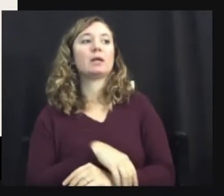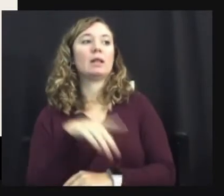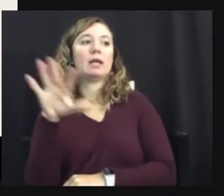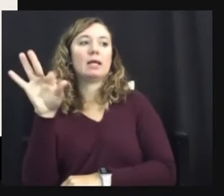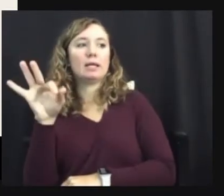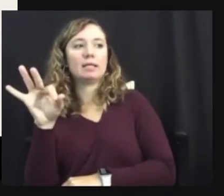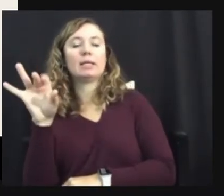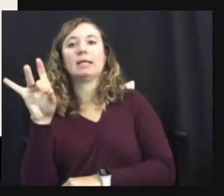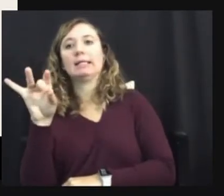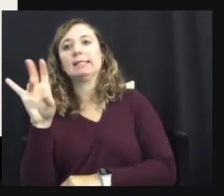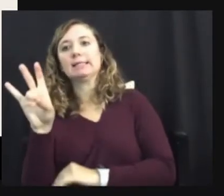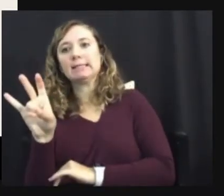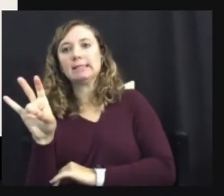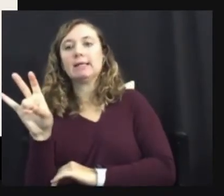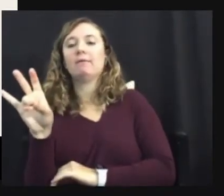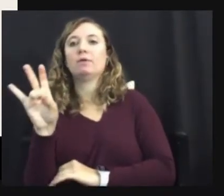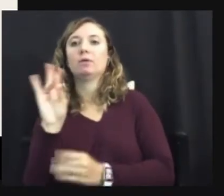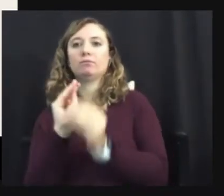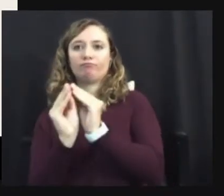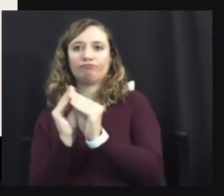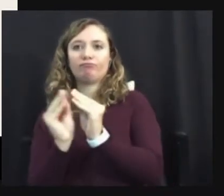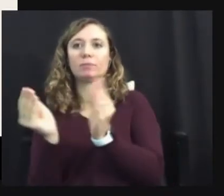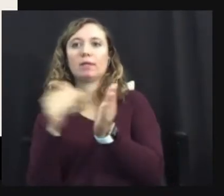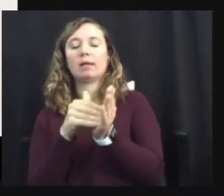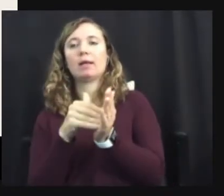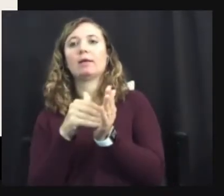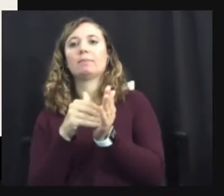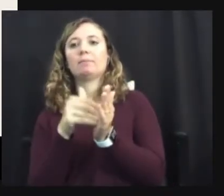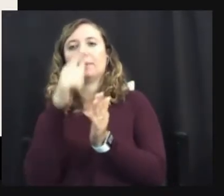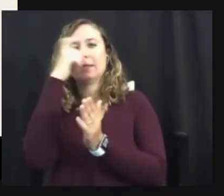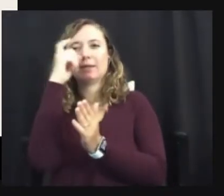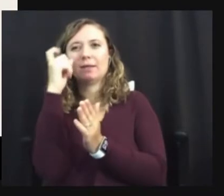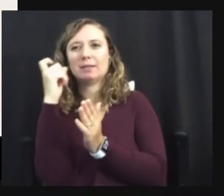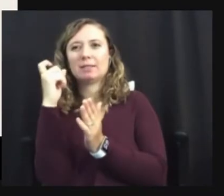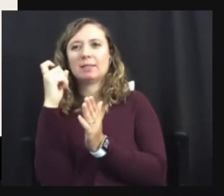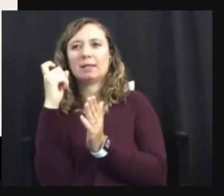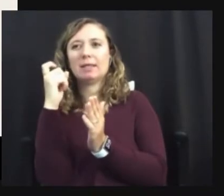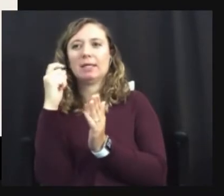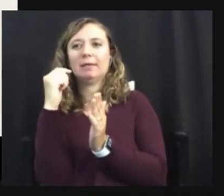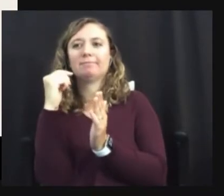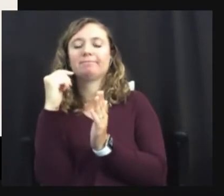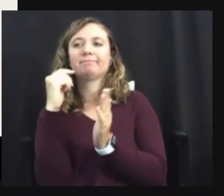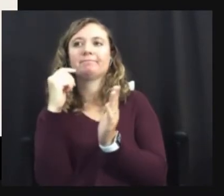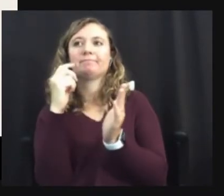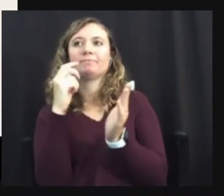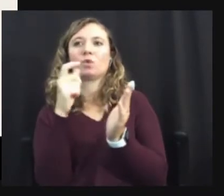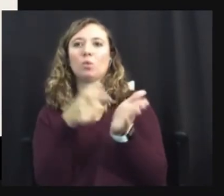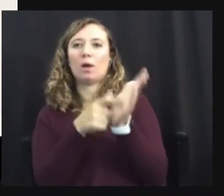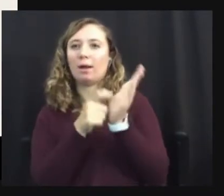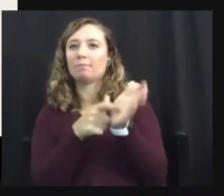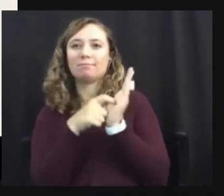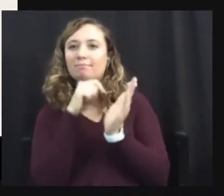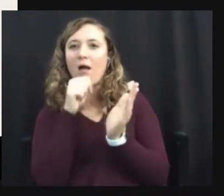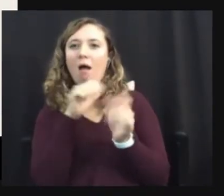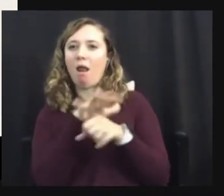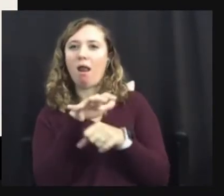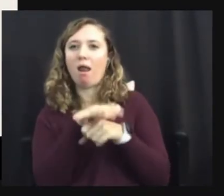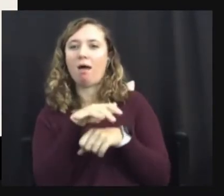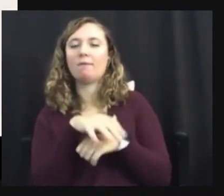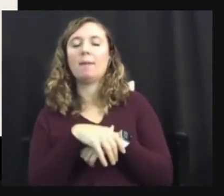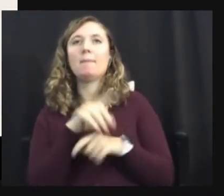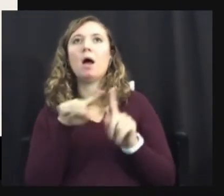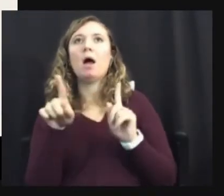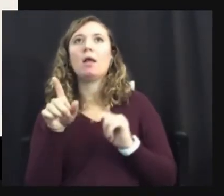realized the criteria were not, um, sufficient. But again, these criteria were